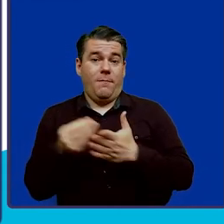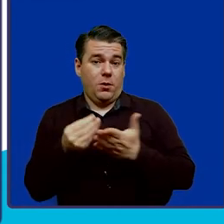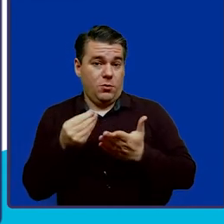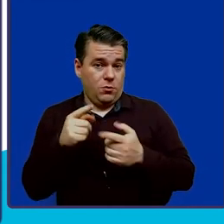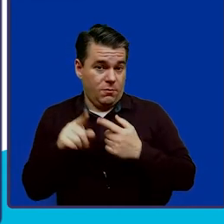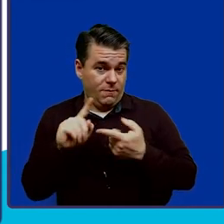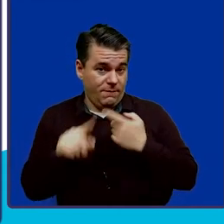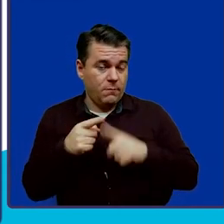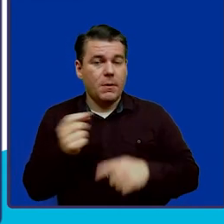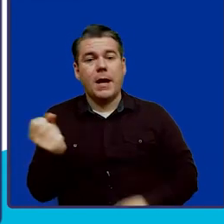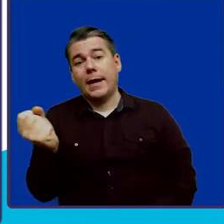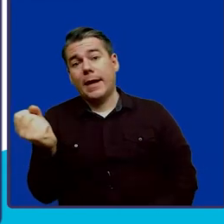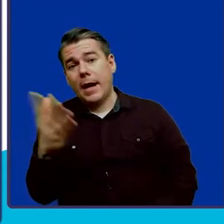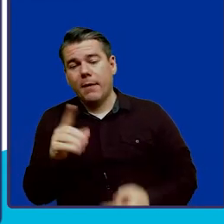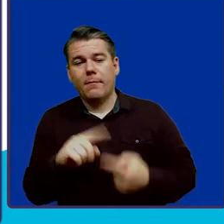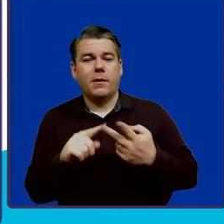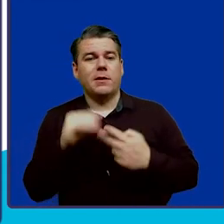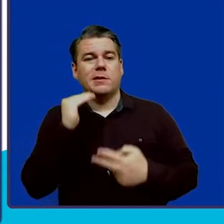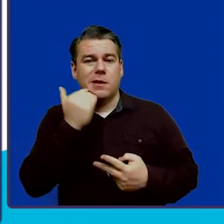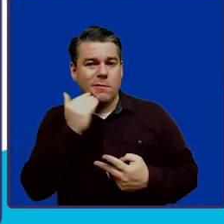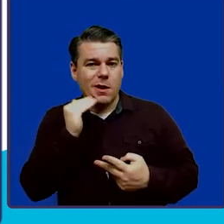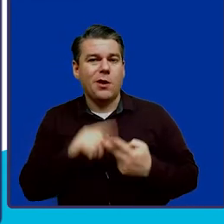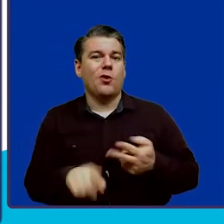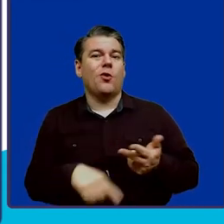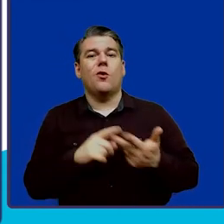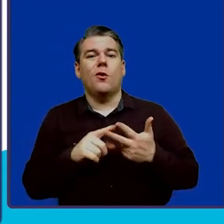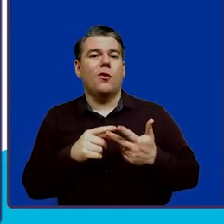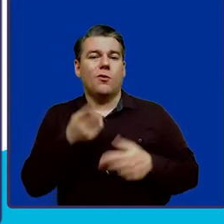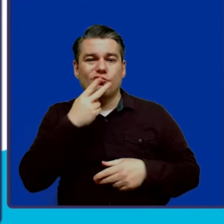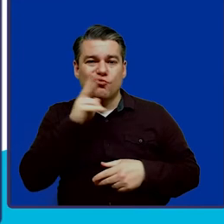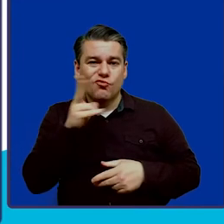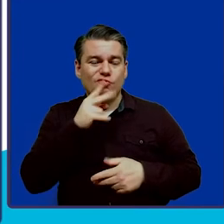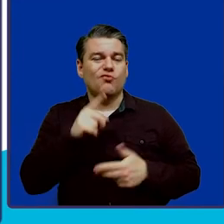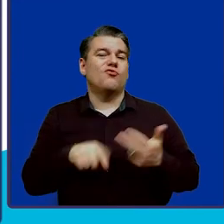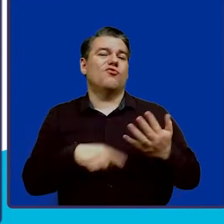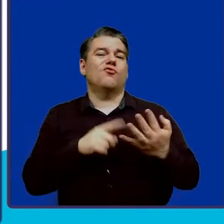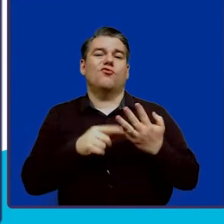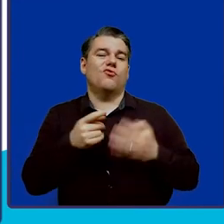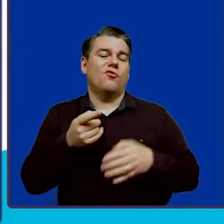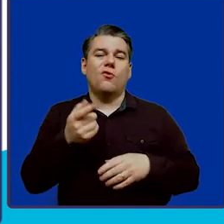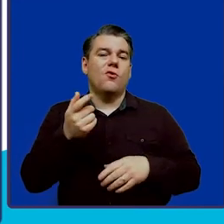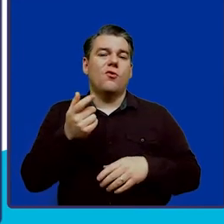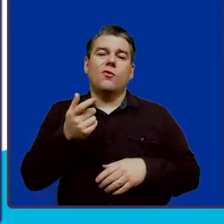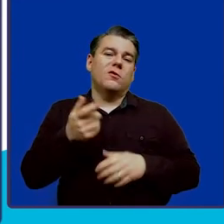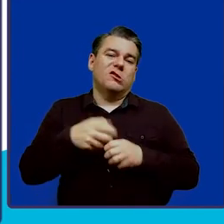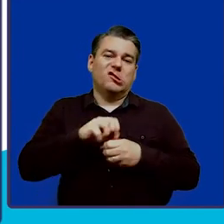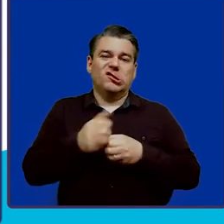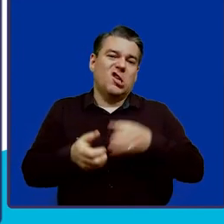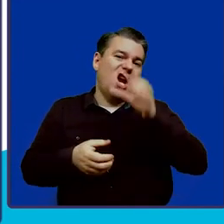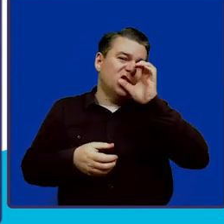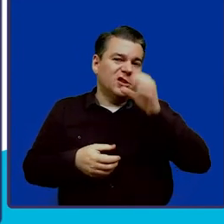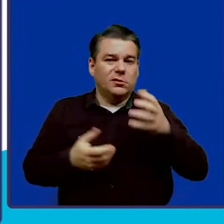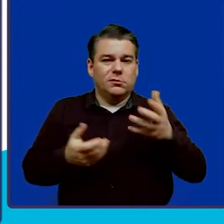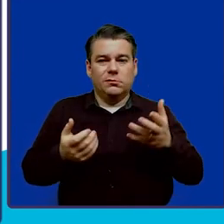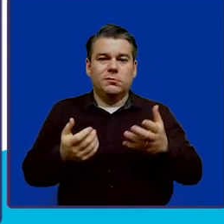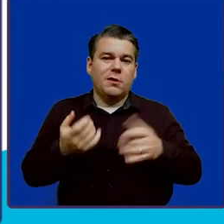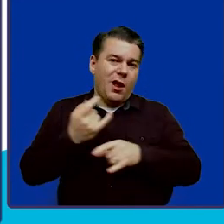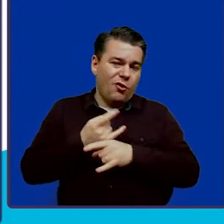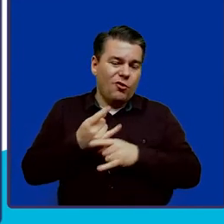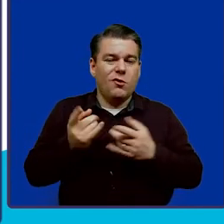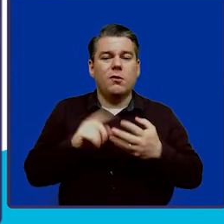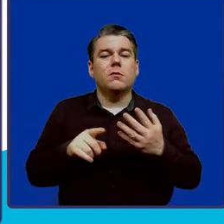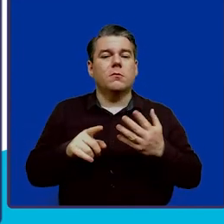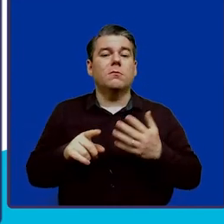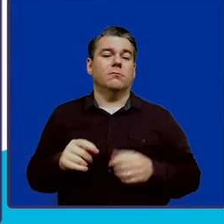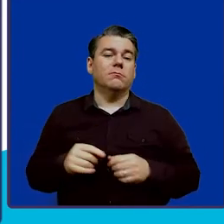gambling, tobacco, alcohol use. However, some examples of the categories for qualified disability